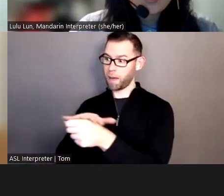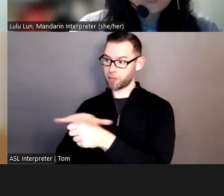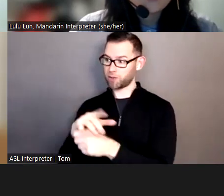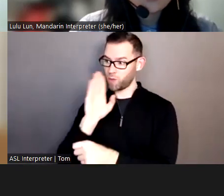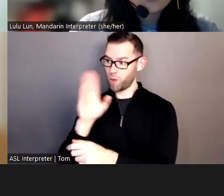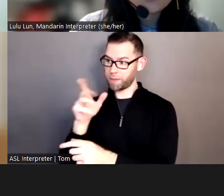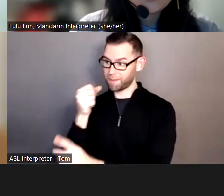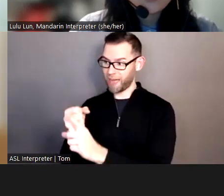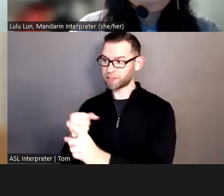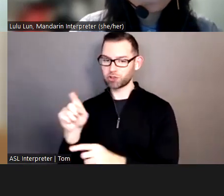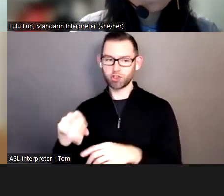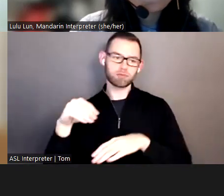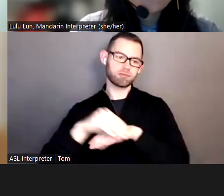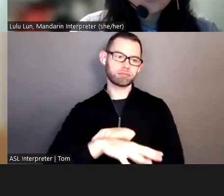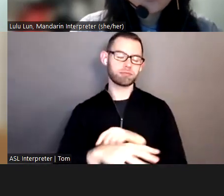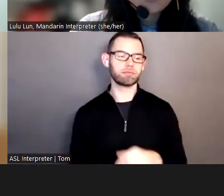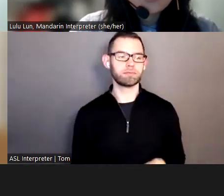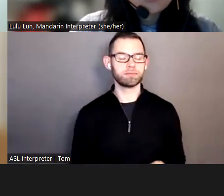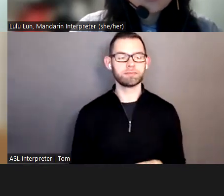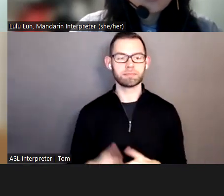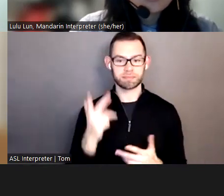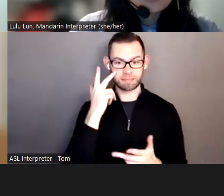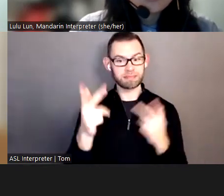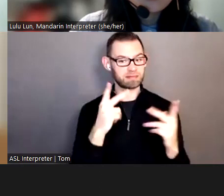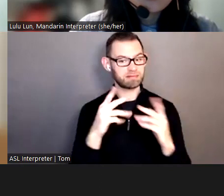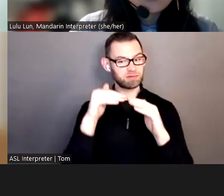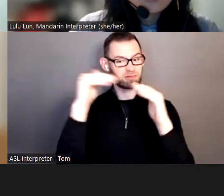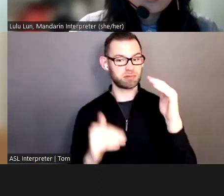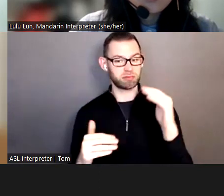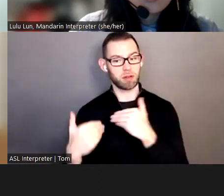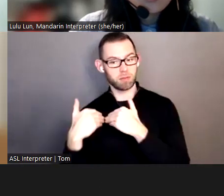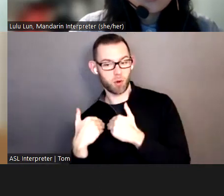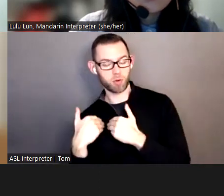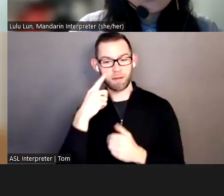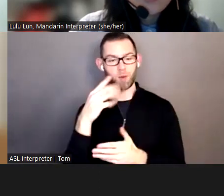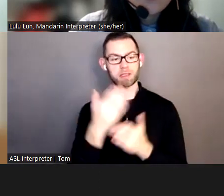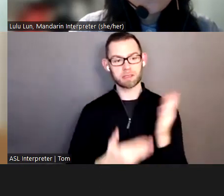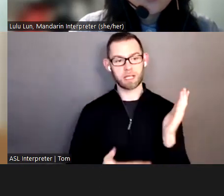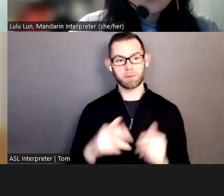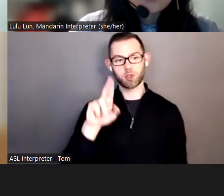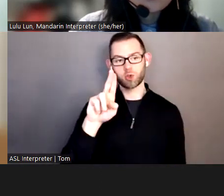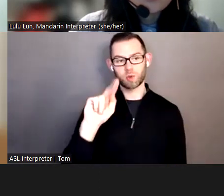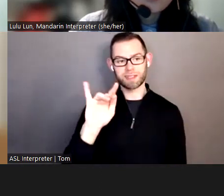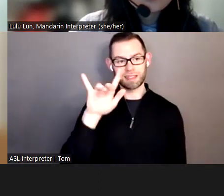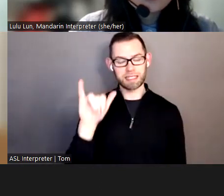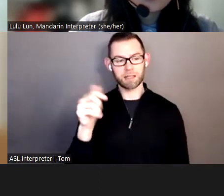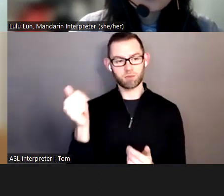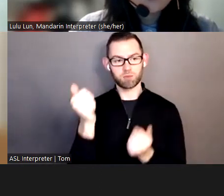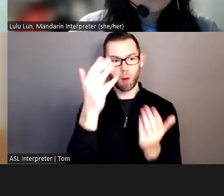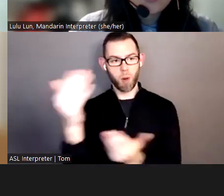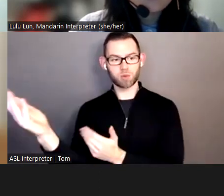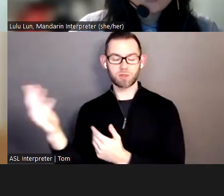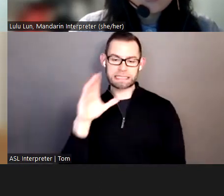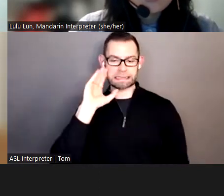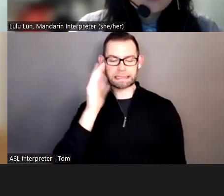There are disproportionate burdens on certain utility proposals which are ignored. We'd like to